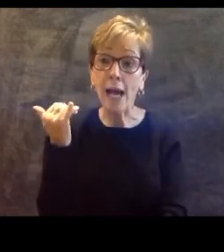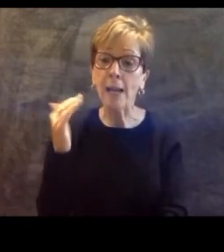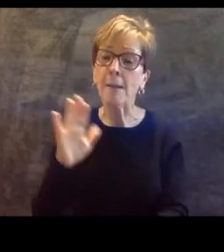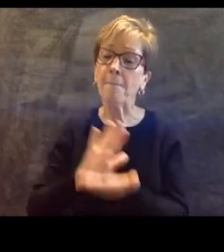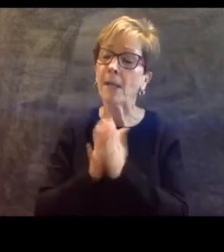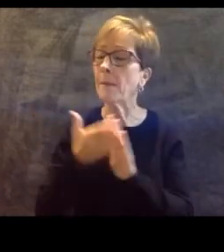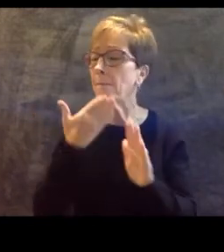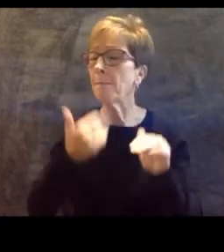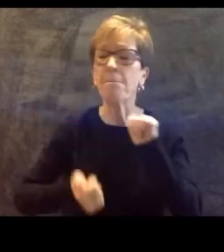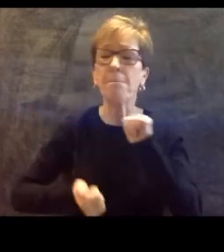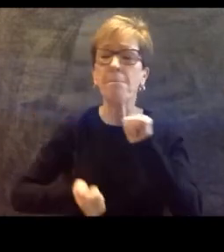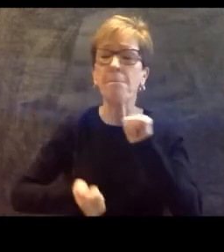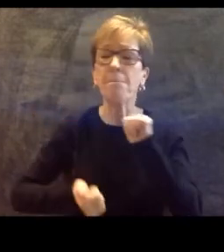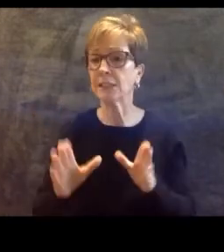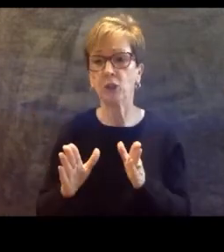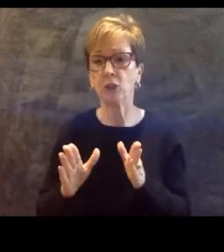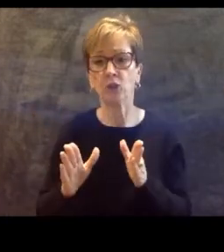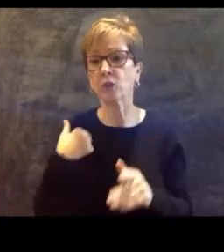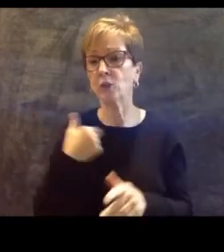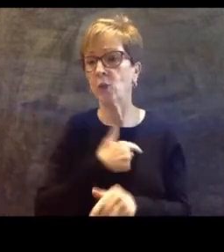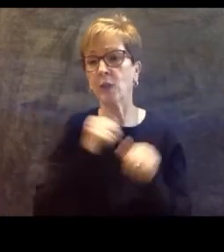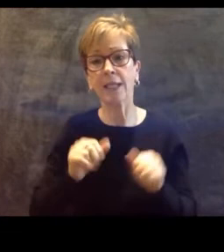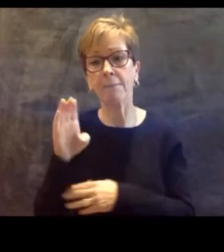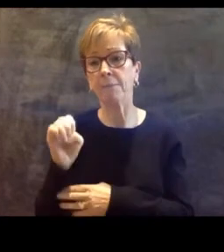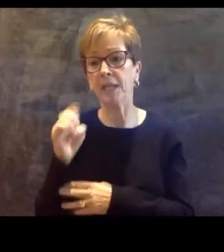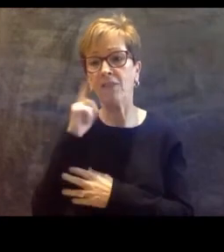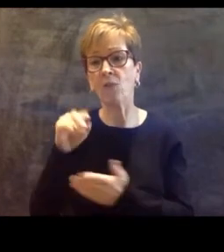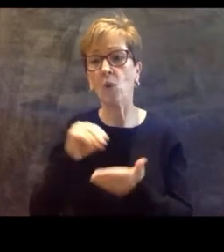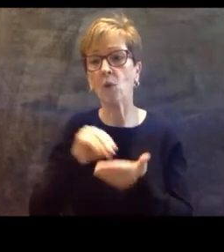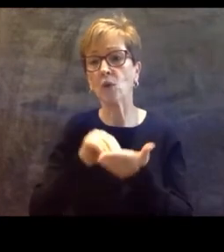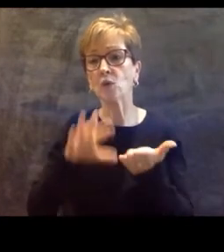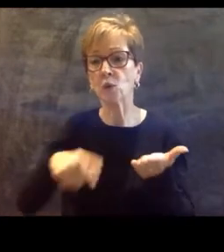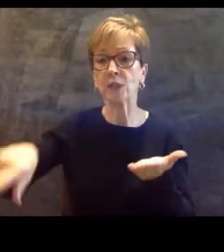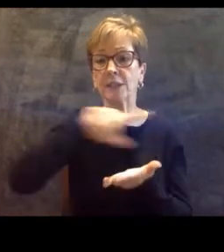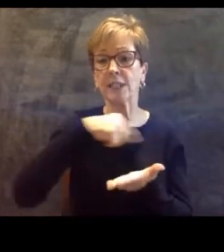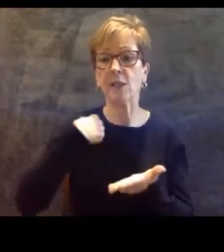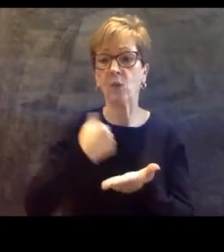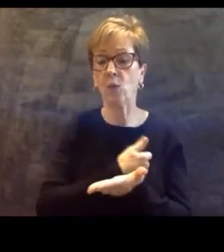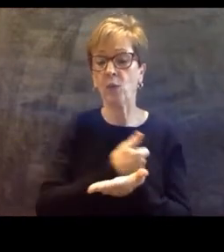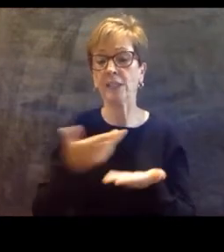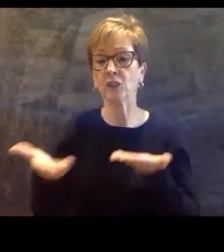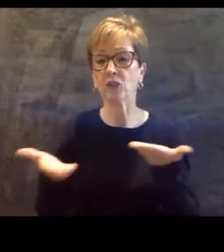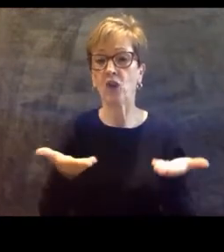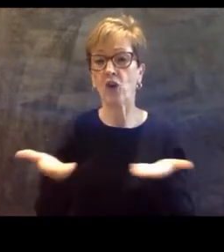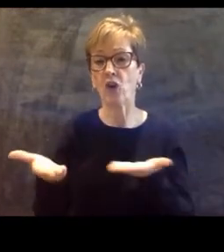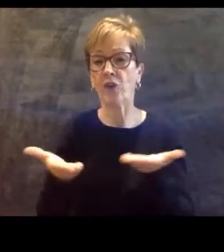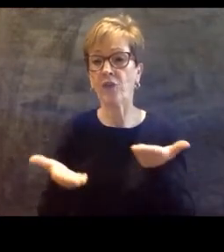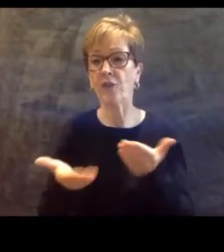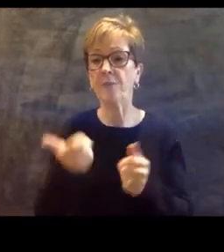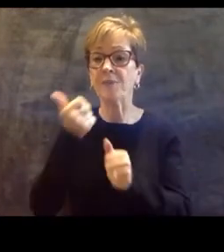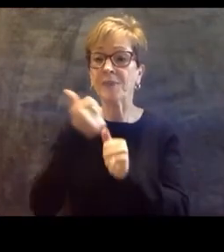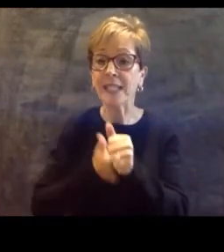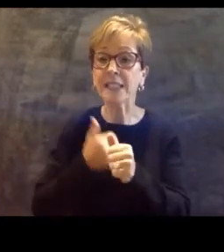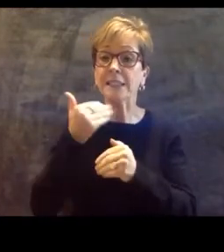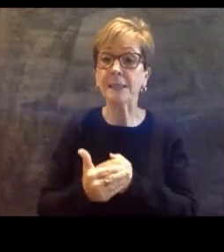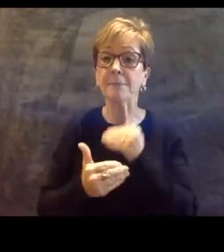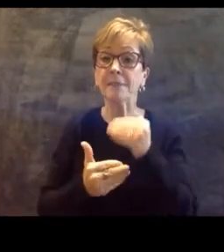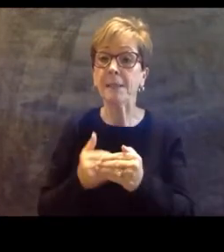for the students that we serve. Every step of the way, you grew,